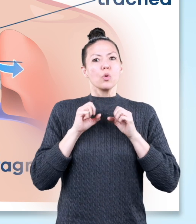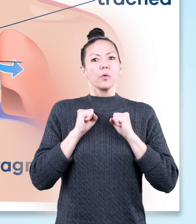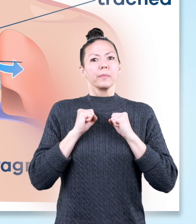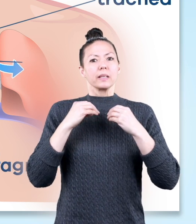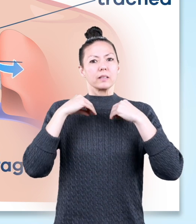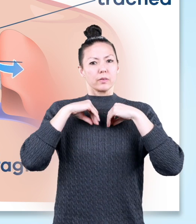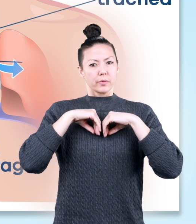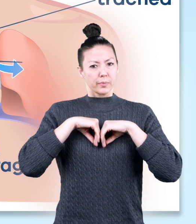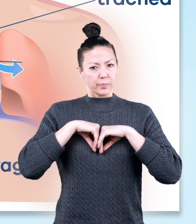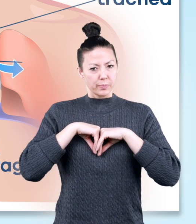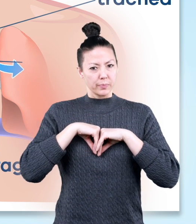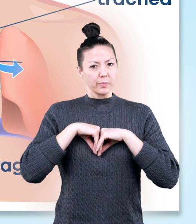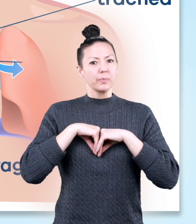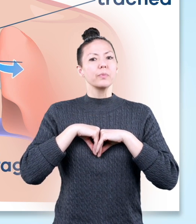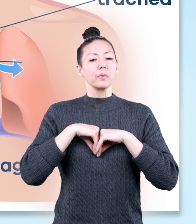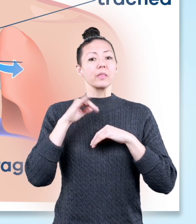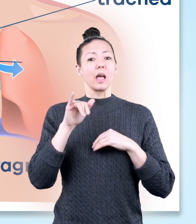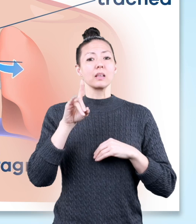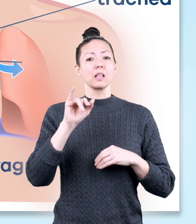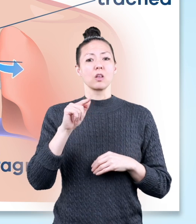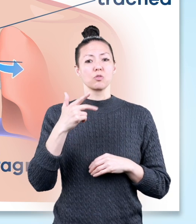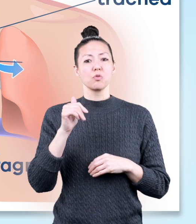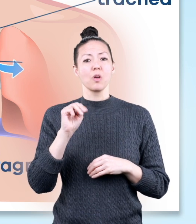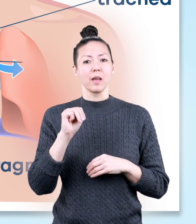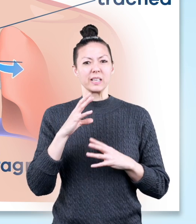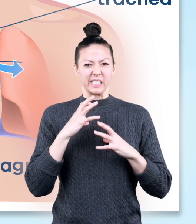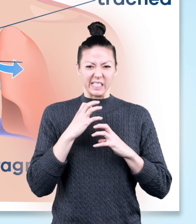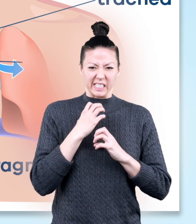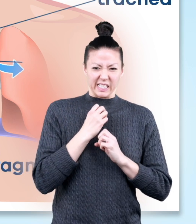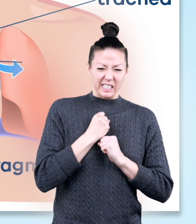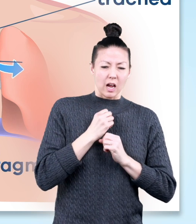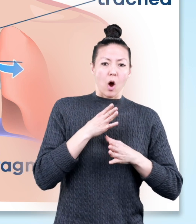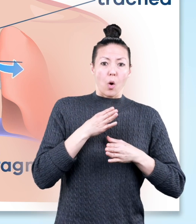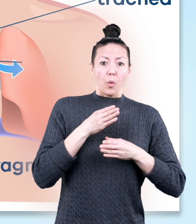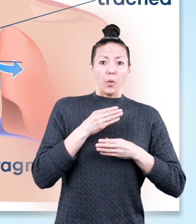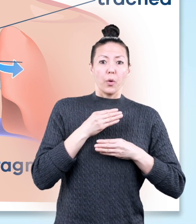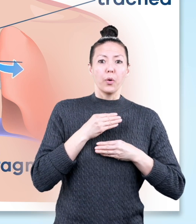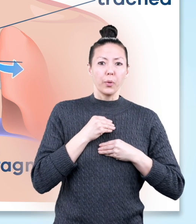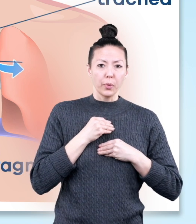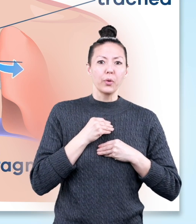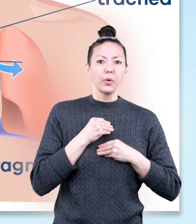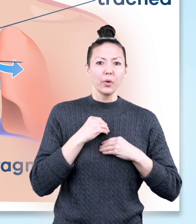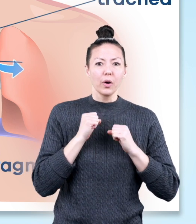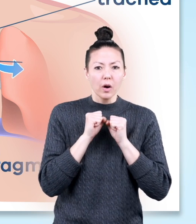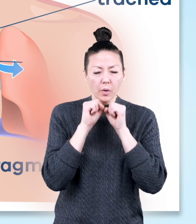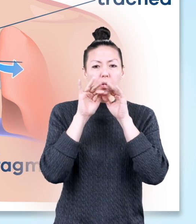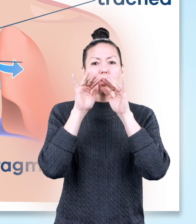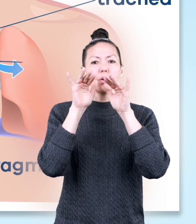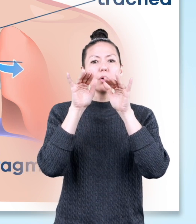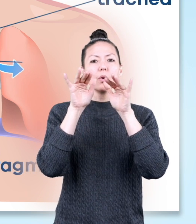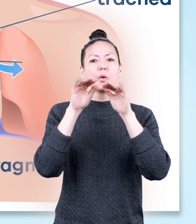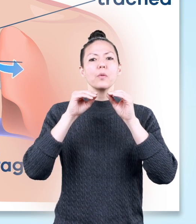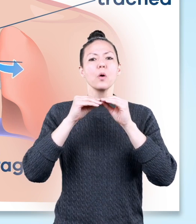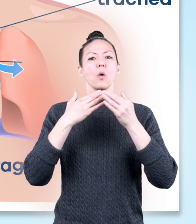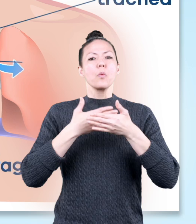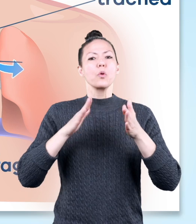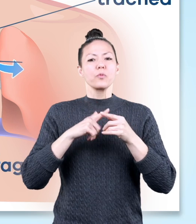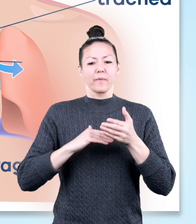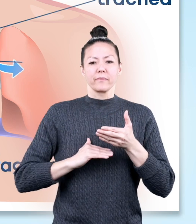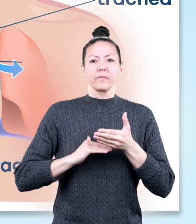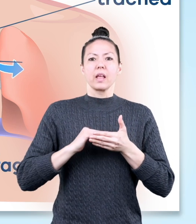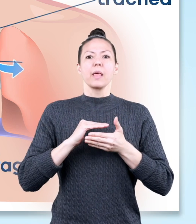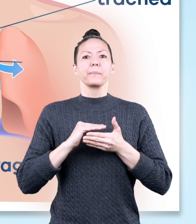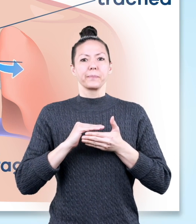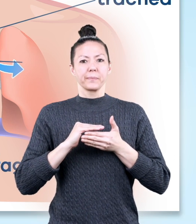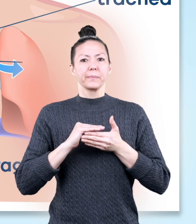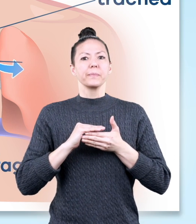breathe in, or inhale, the diaphragm tightens and flattens out. This allows the lungs